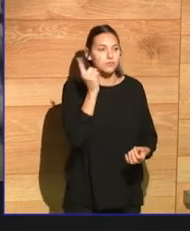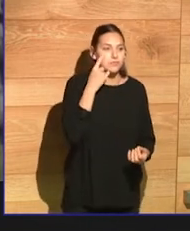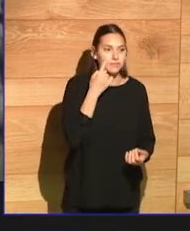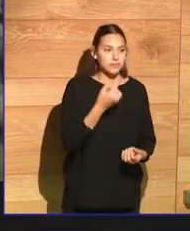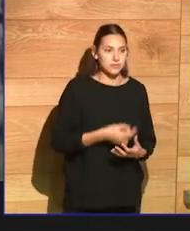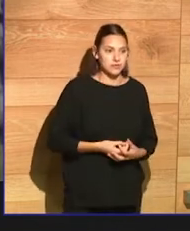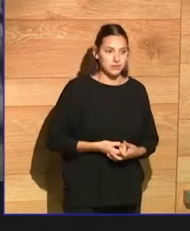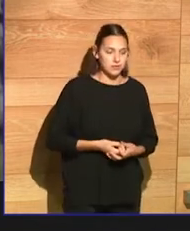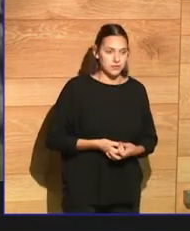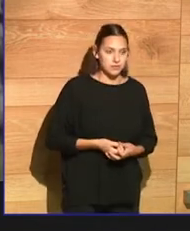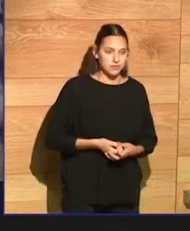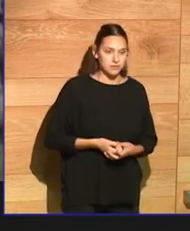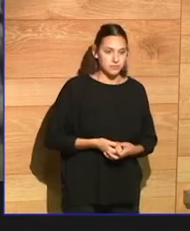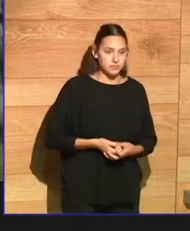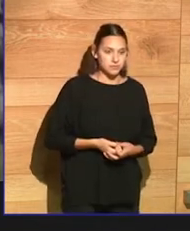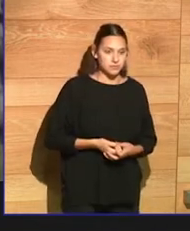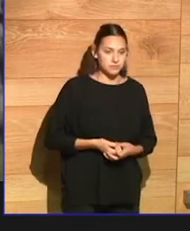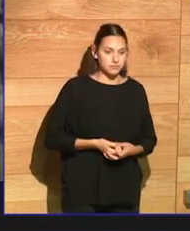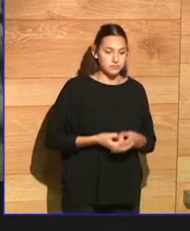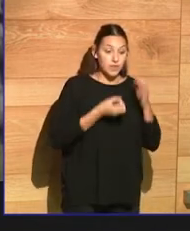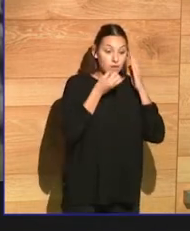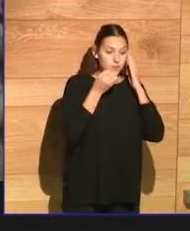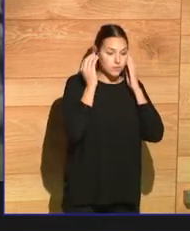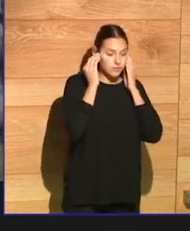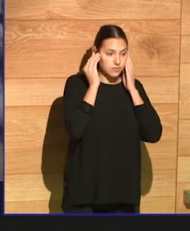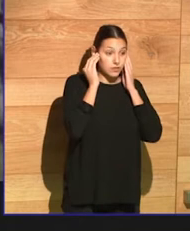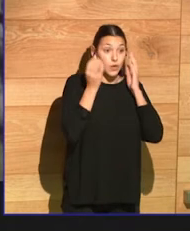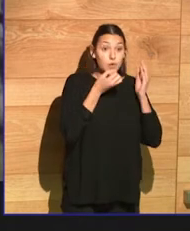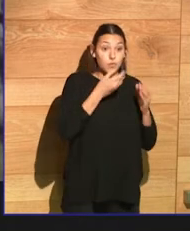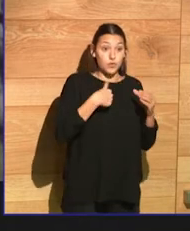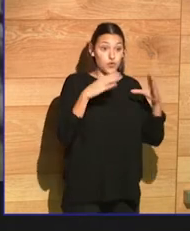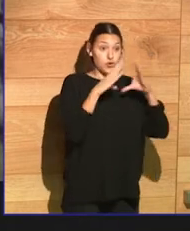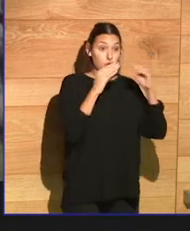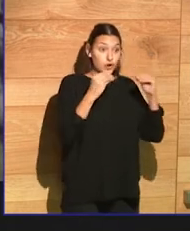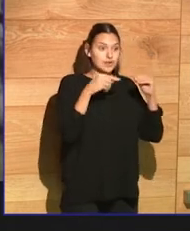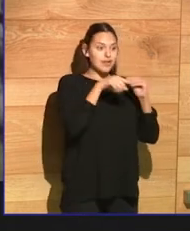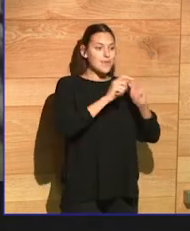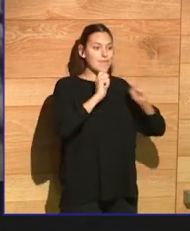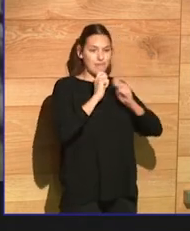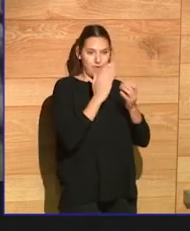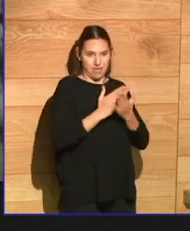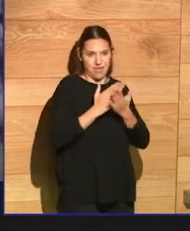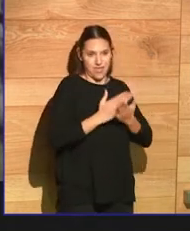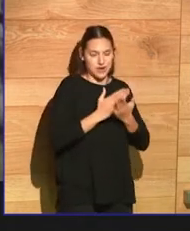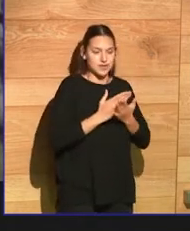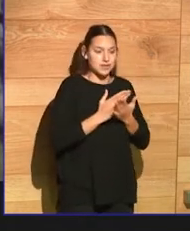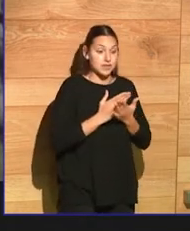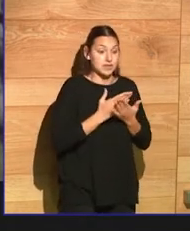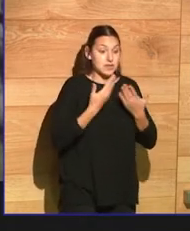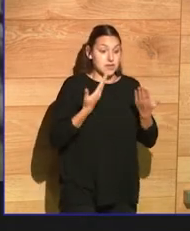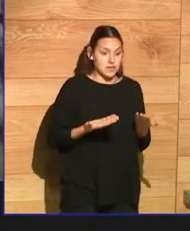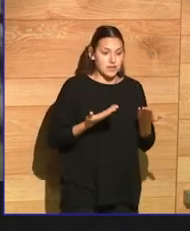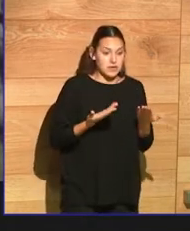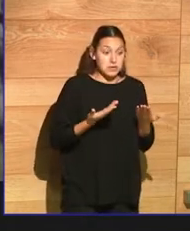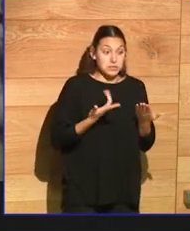My degree from university was originally in journalism and so I do not invent very much that goes into my